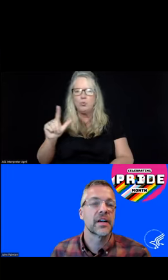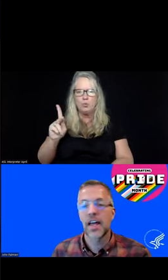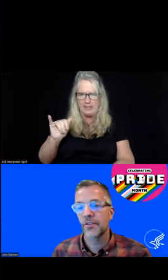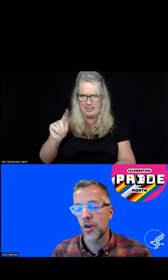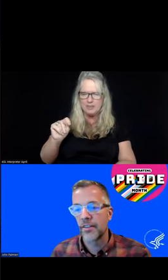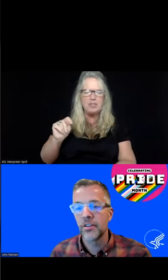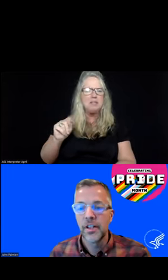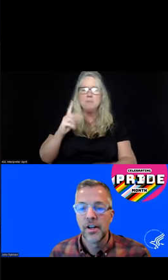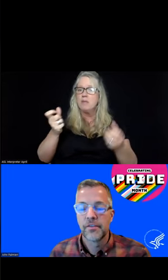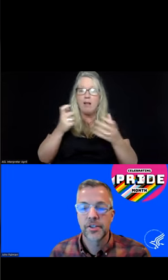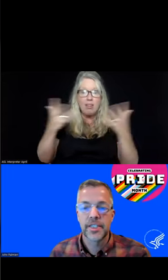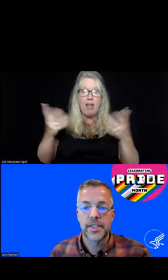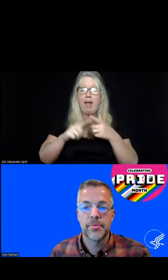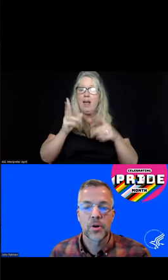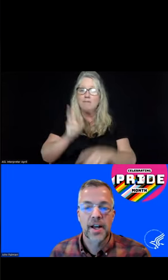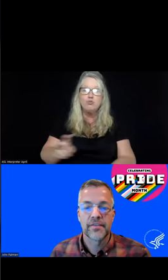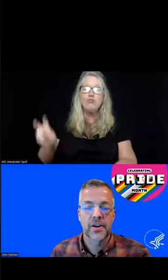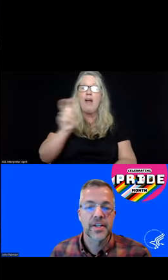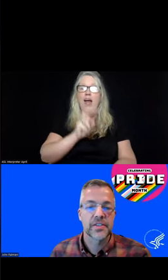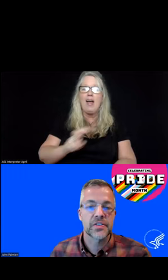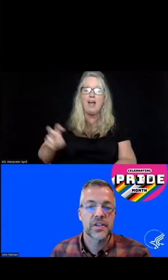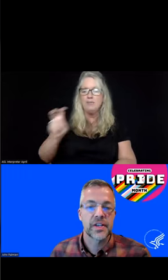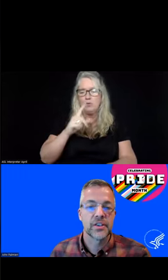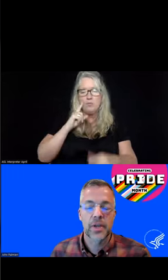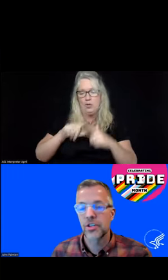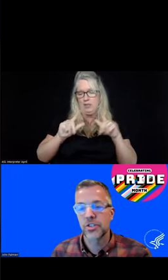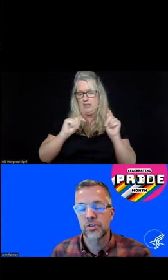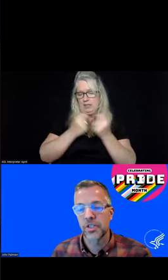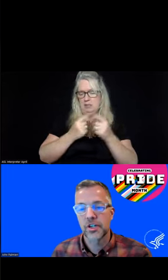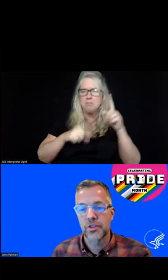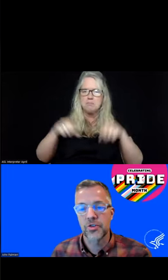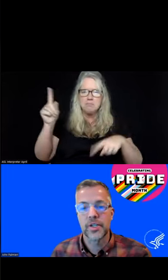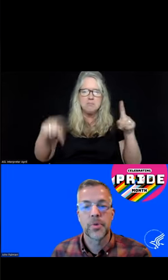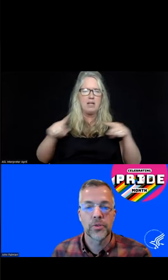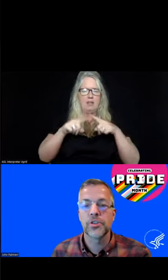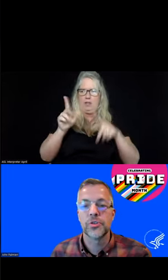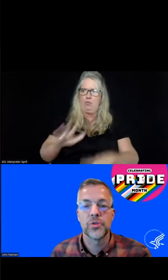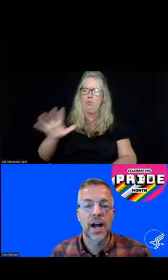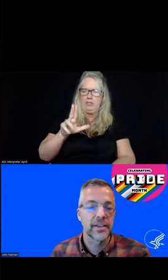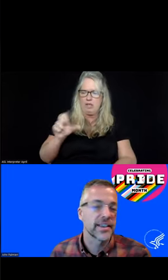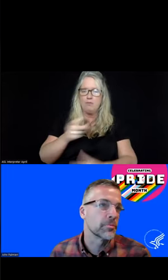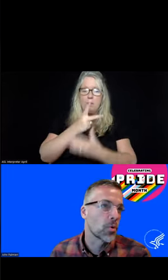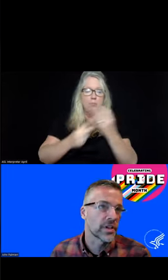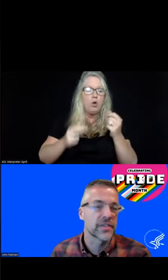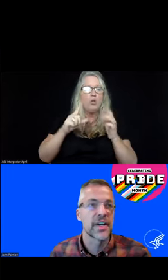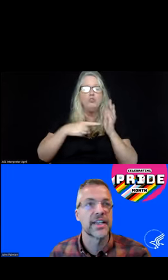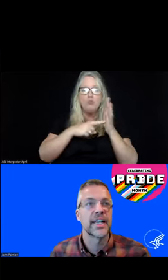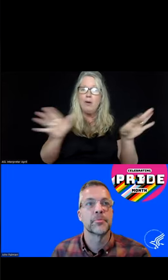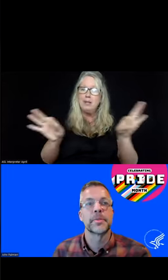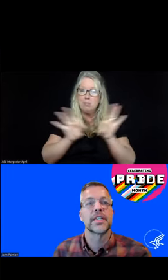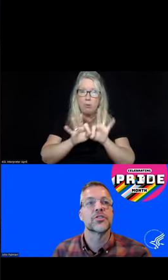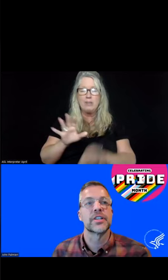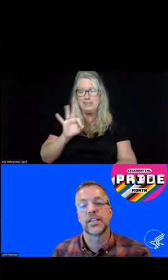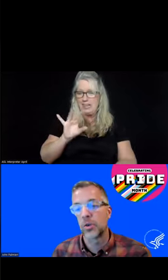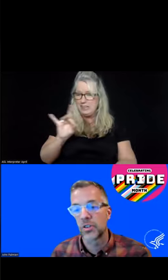a lot of travel for the team around various locations across the country, both to highlight the importance of 988